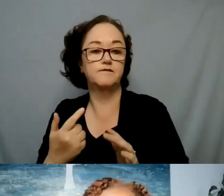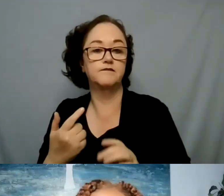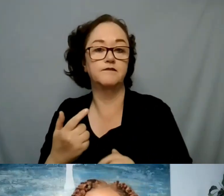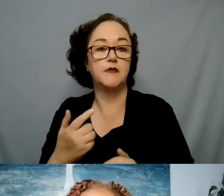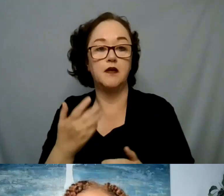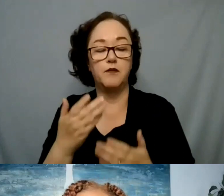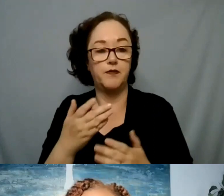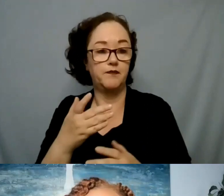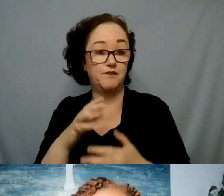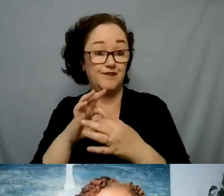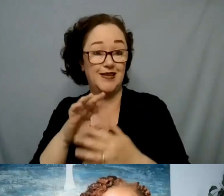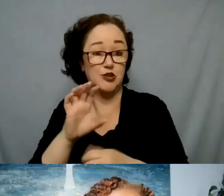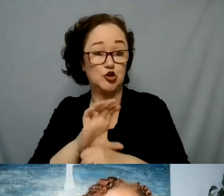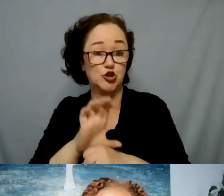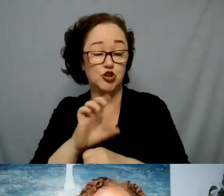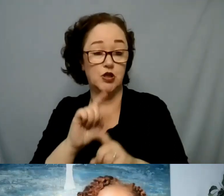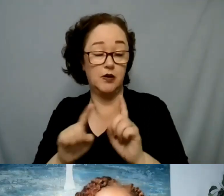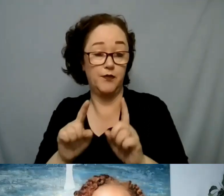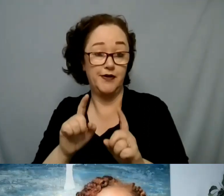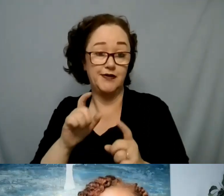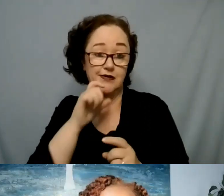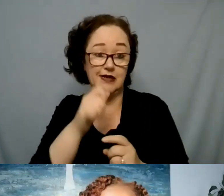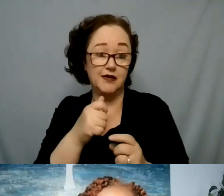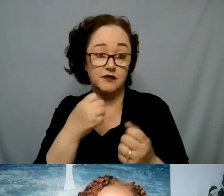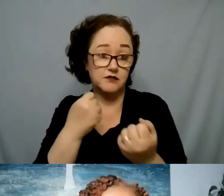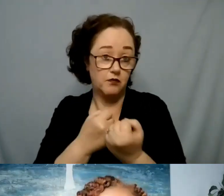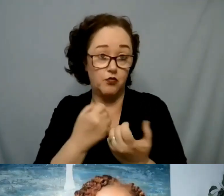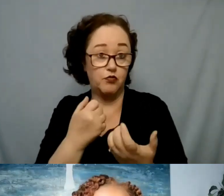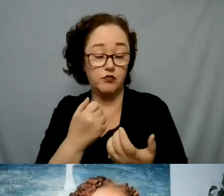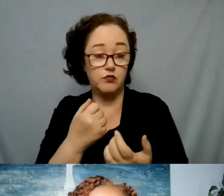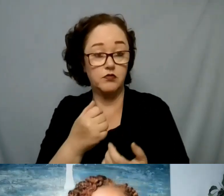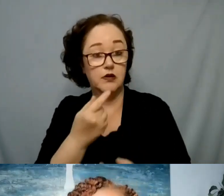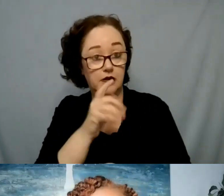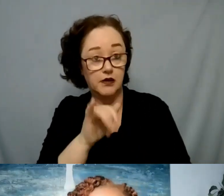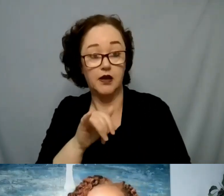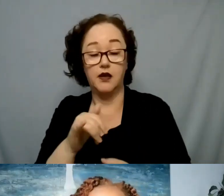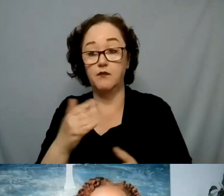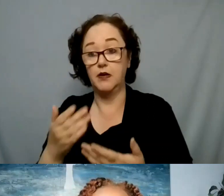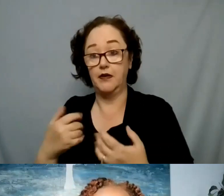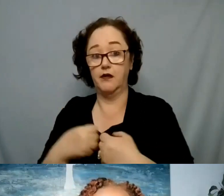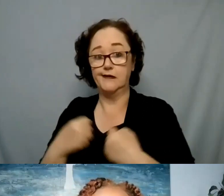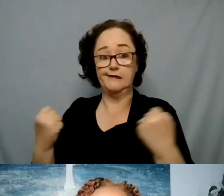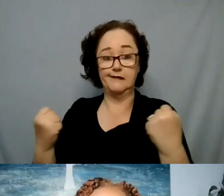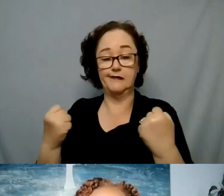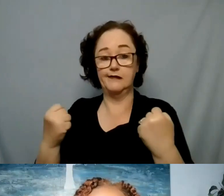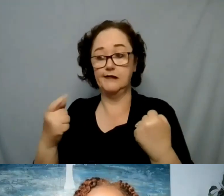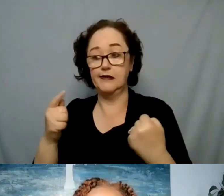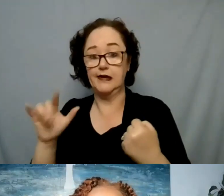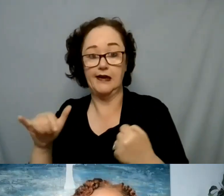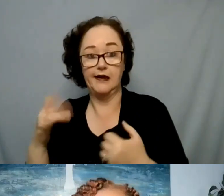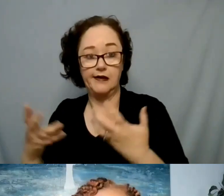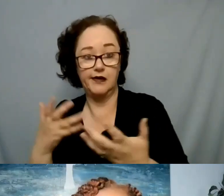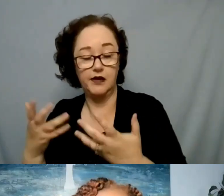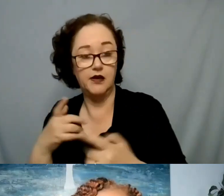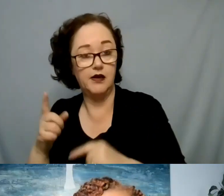working with a gay male that can't come out to his parents because of their culture I think still